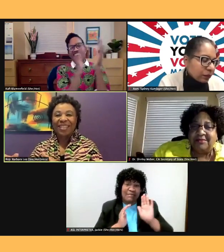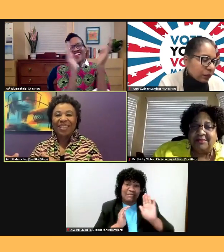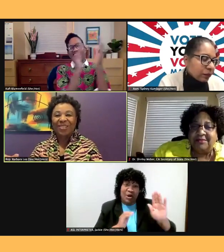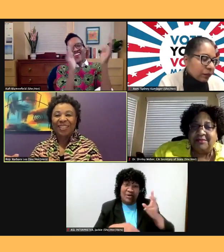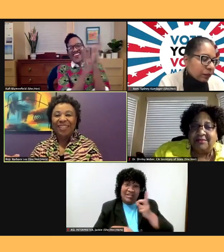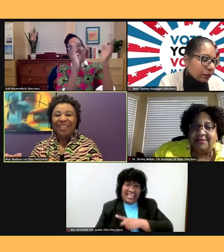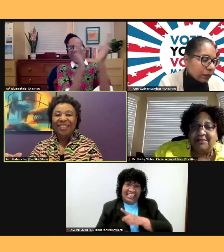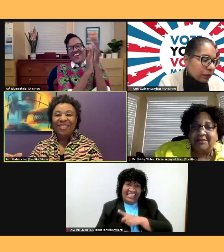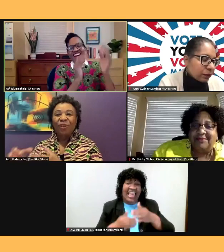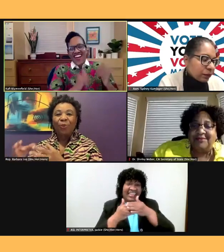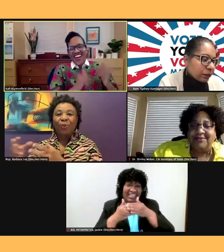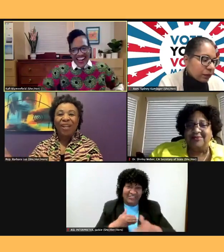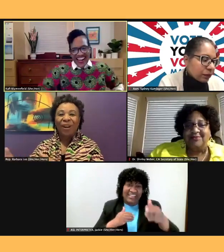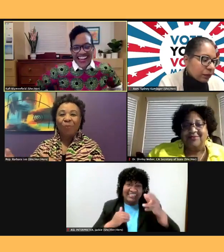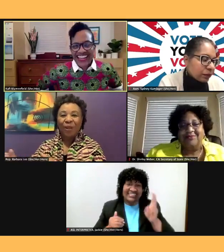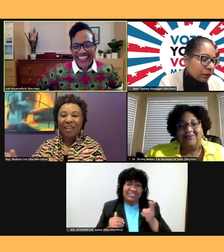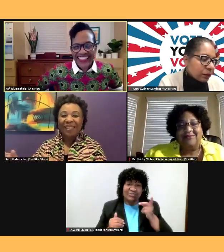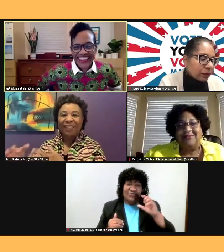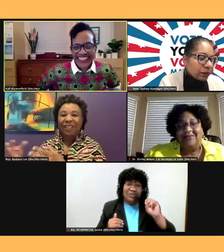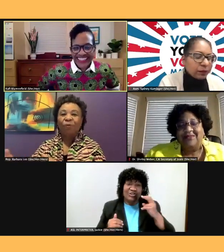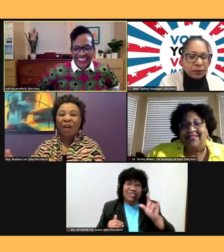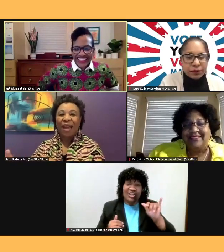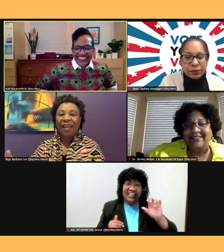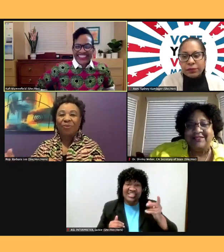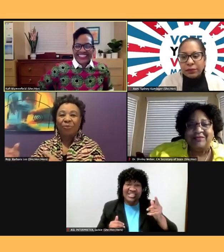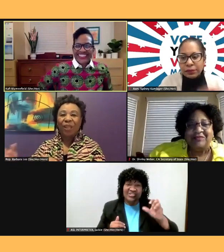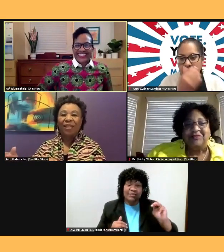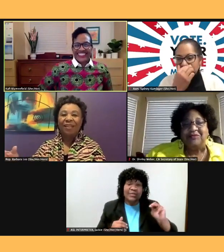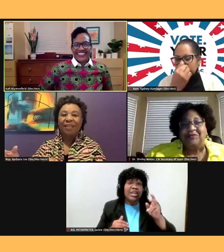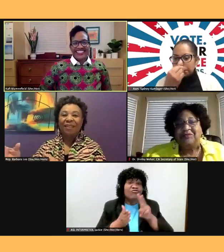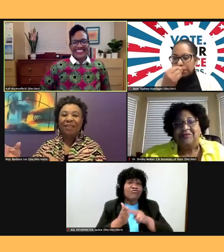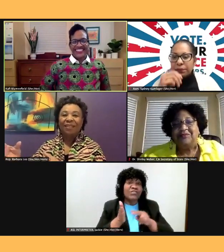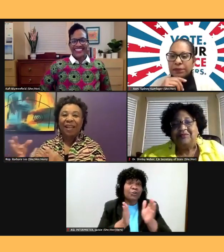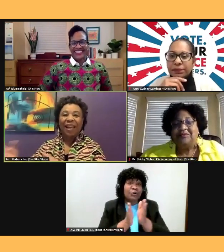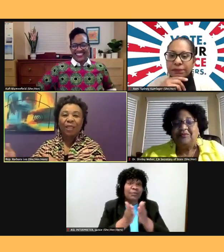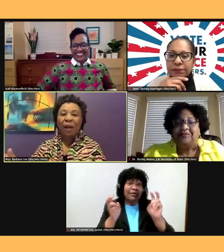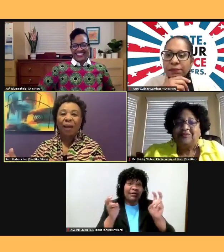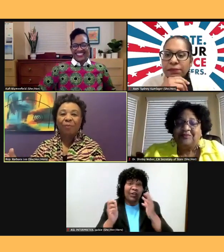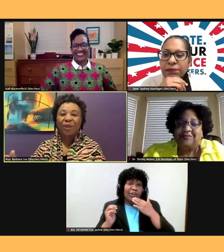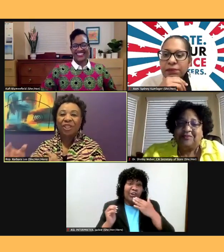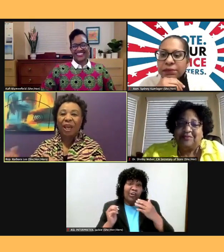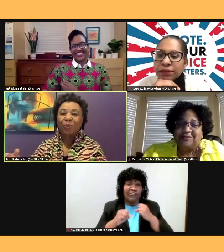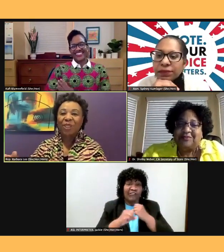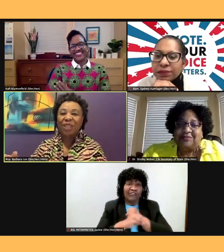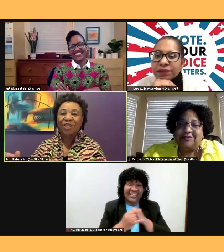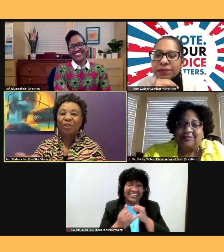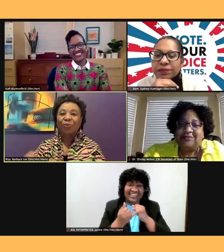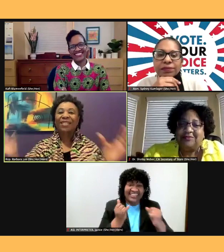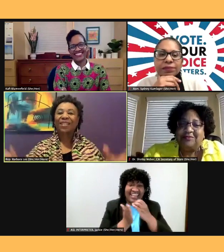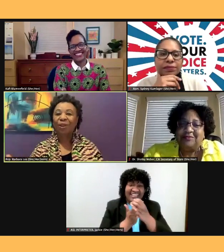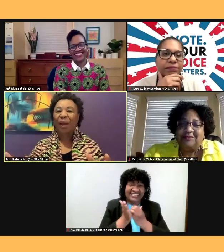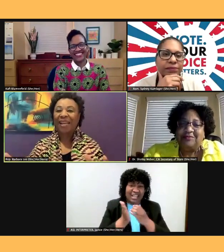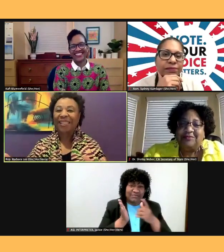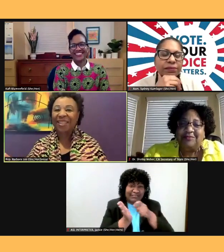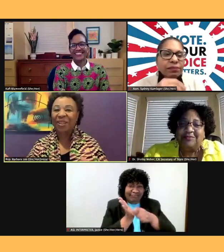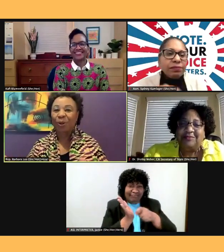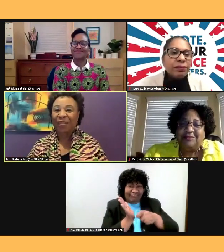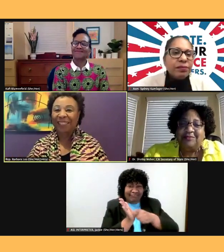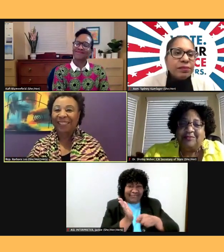If you read her book, The Good Fight, read the last primary, chapter six. She writes all about this in her book.